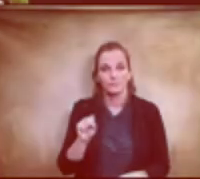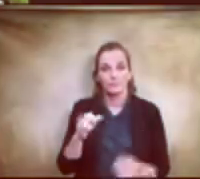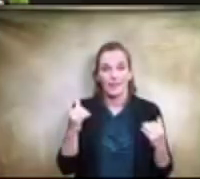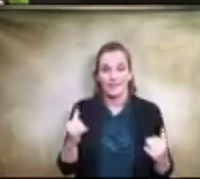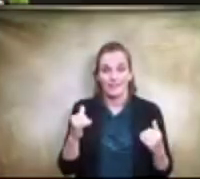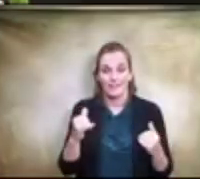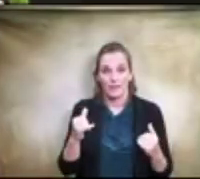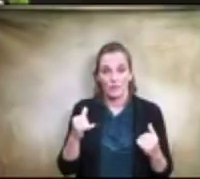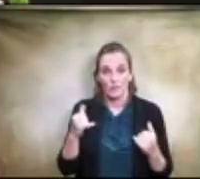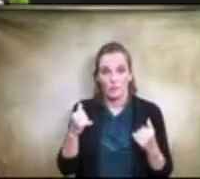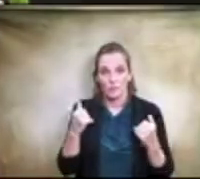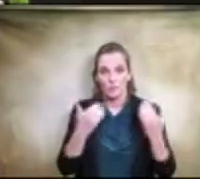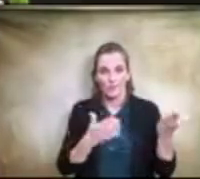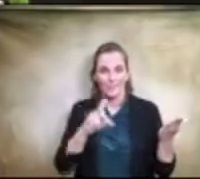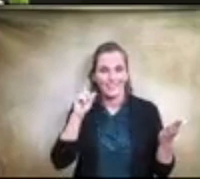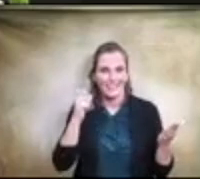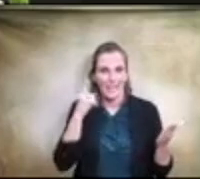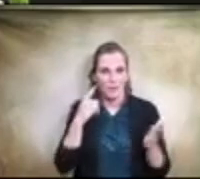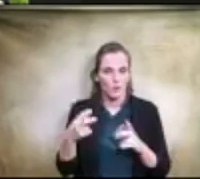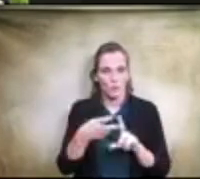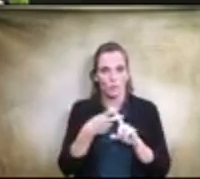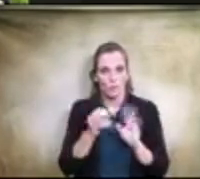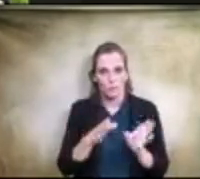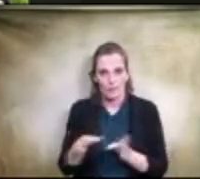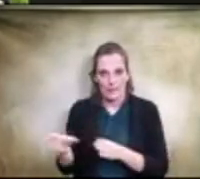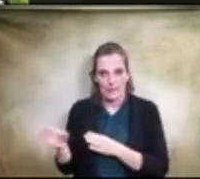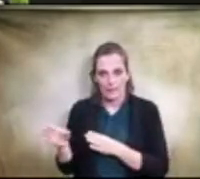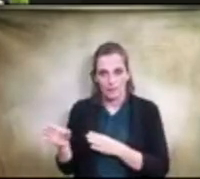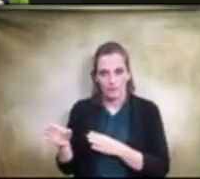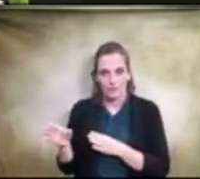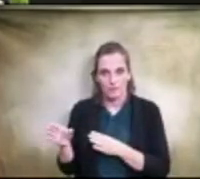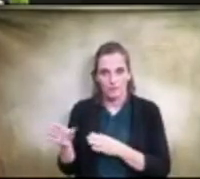Improvement Plan by Ryan Markham and Brian Yearwood.